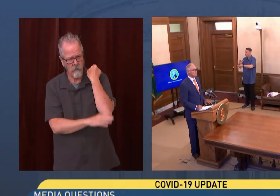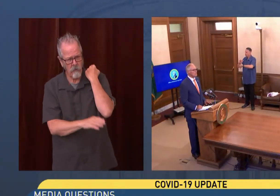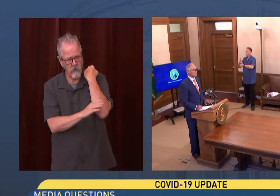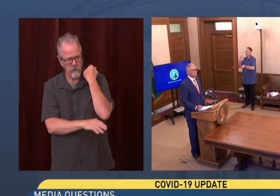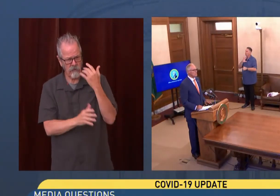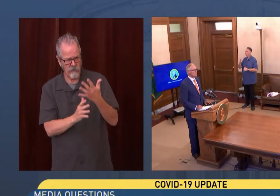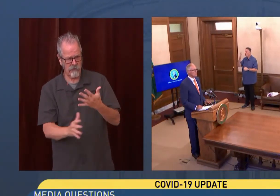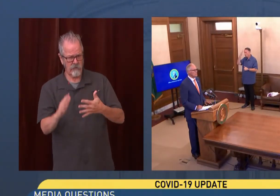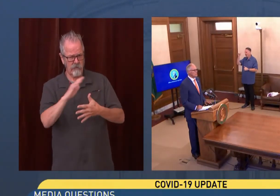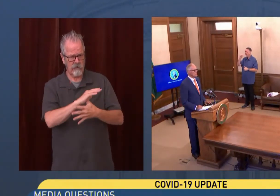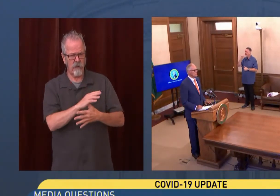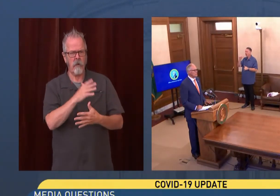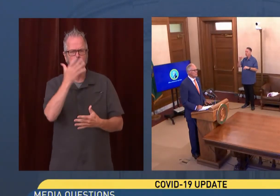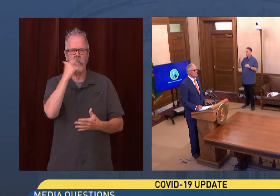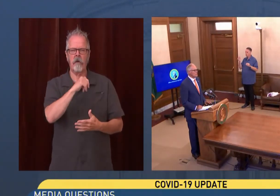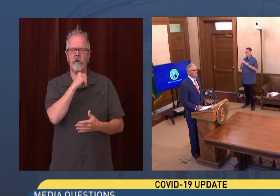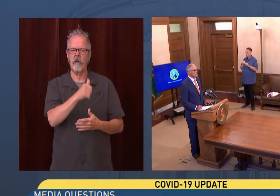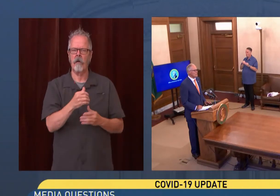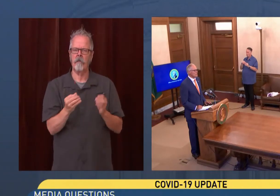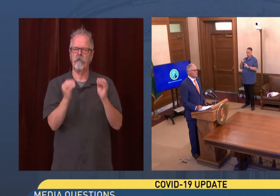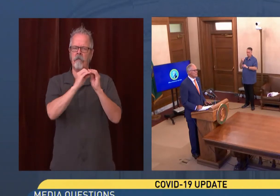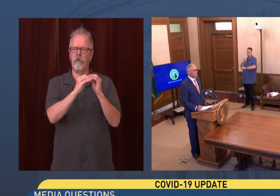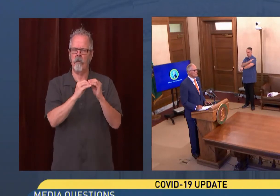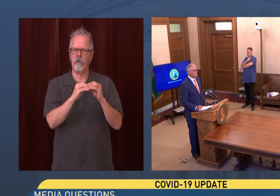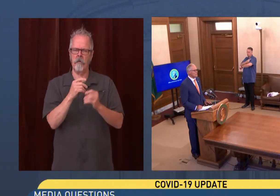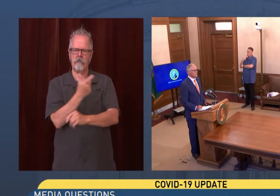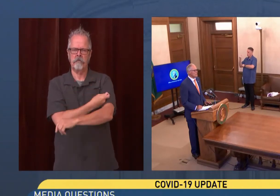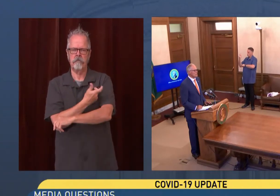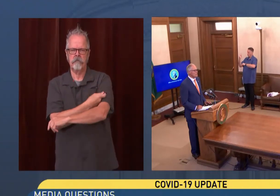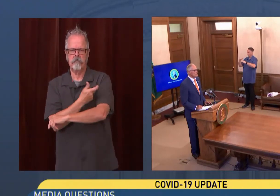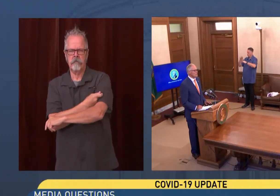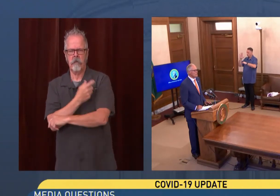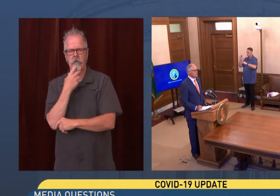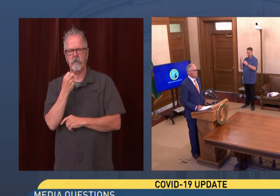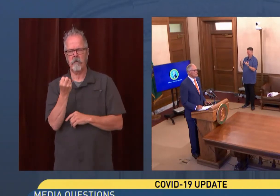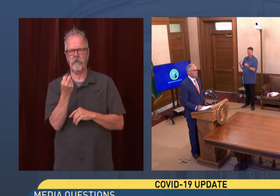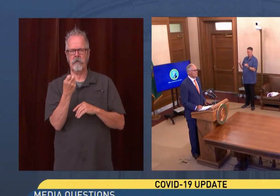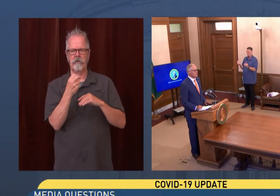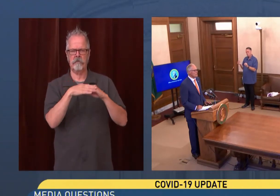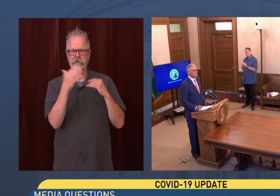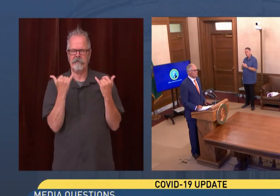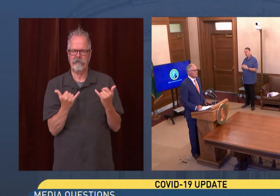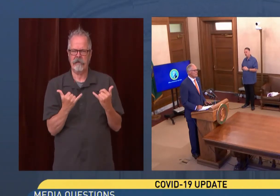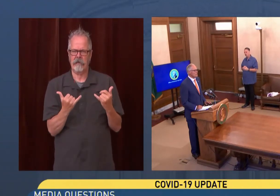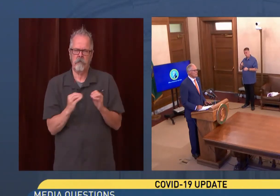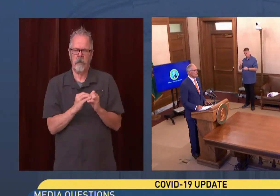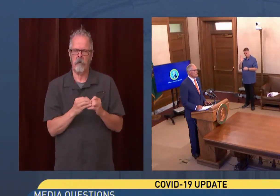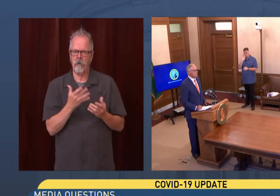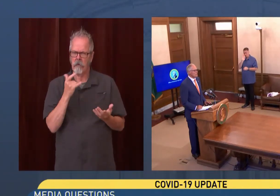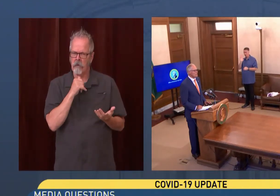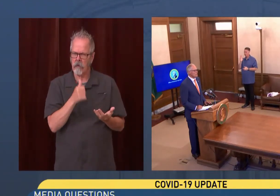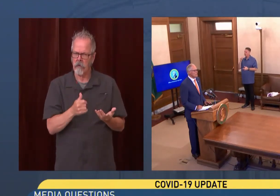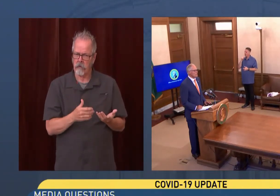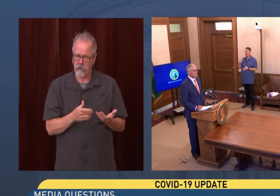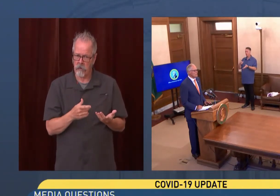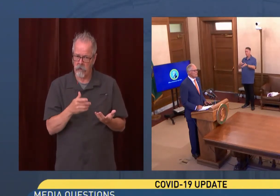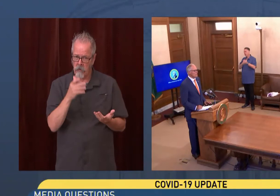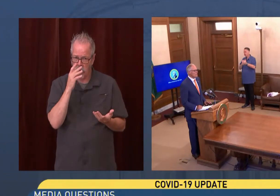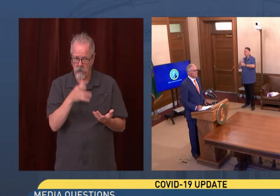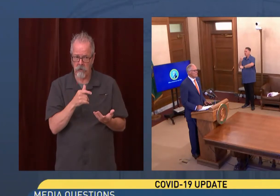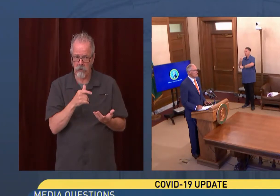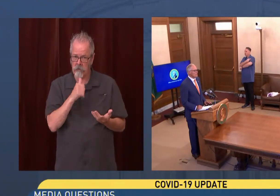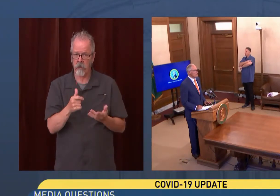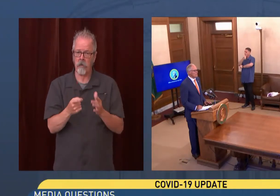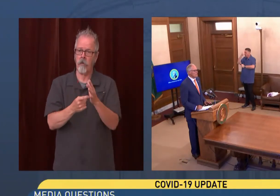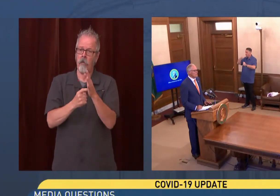rate for 12 plus immediately? And would there be talk of a mandate for a vaccine just like measles and